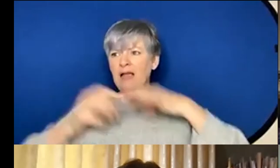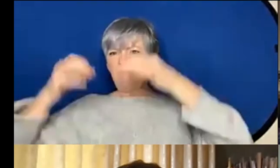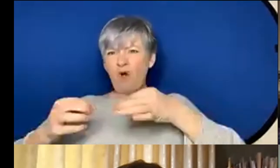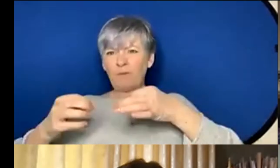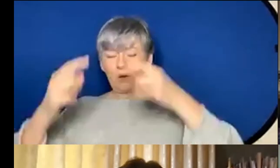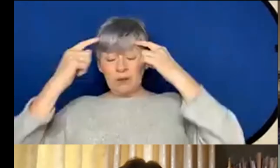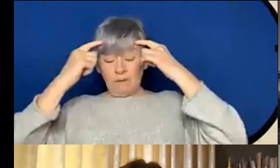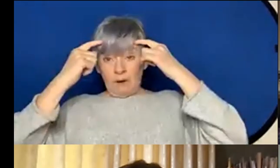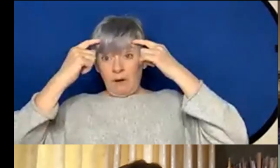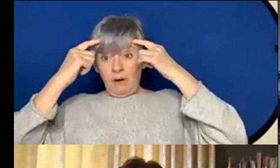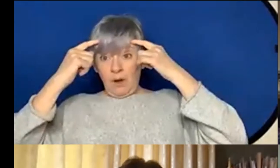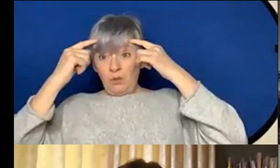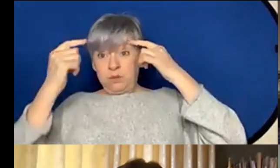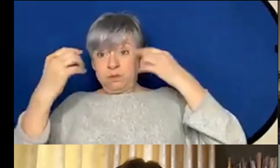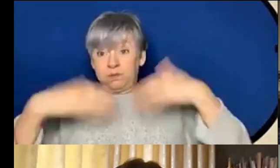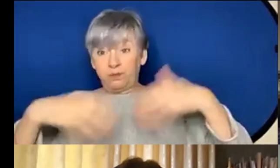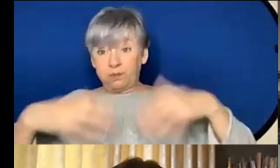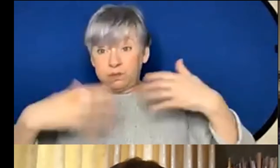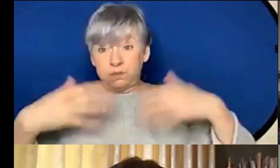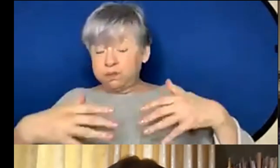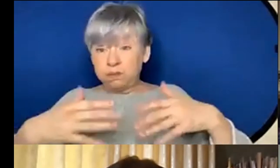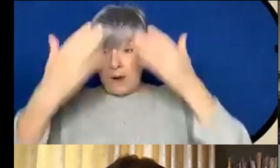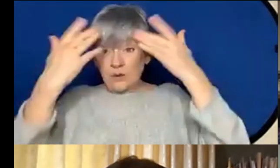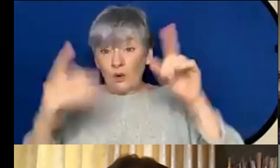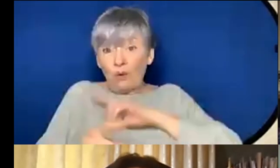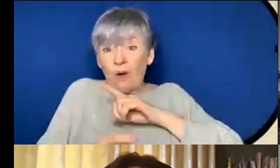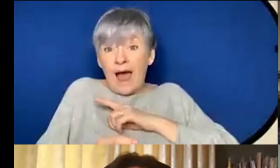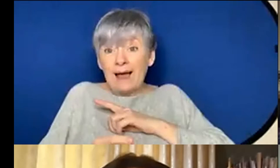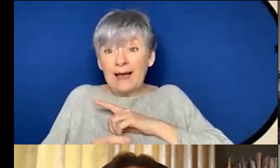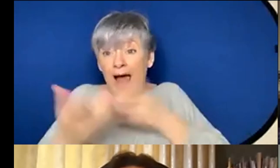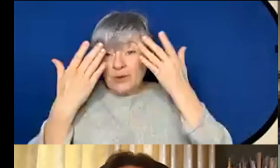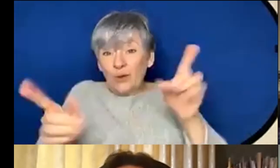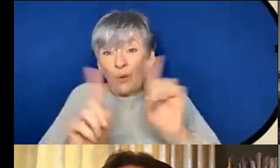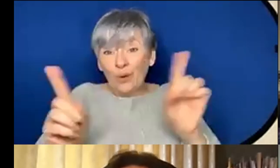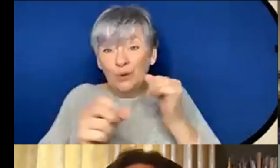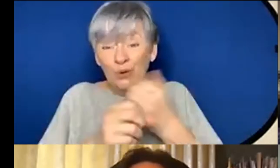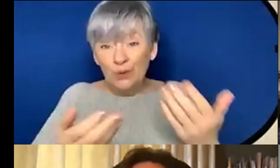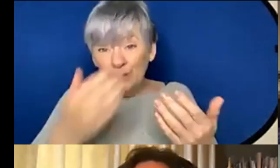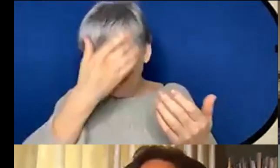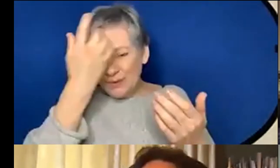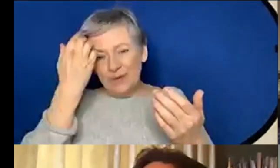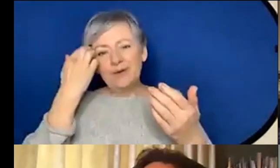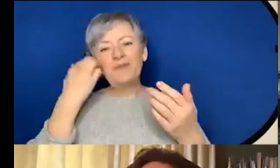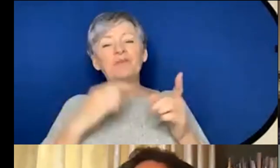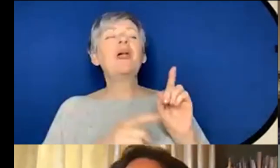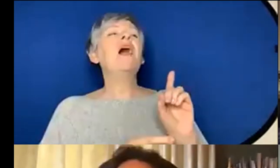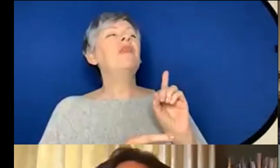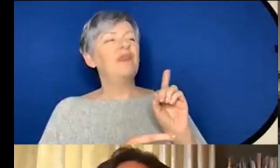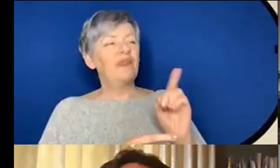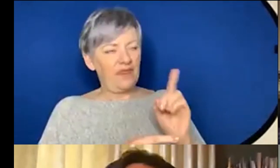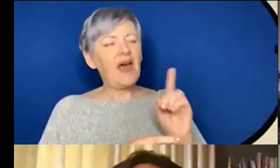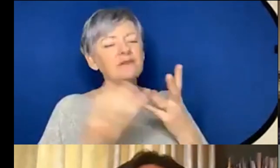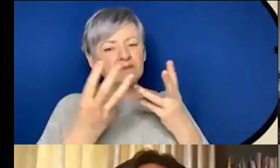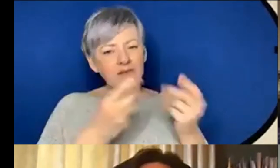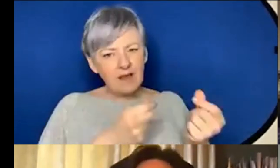oh I don't know why I don't know what to do regarding this that that's um I think that's something that